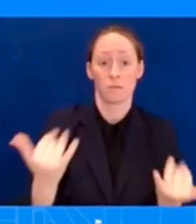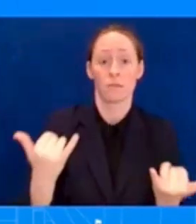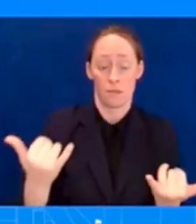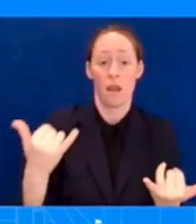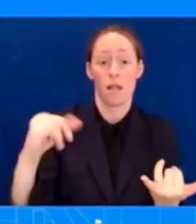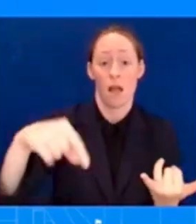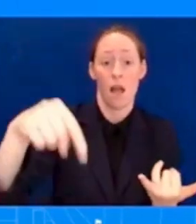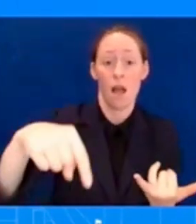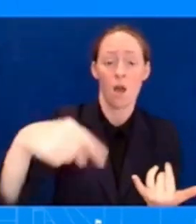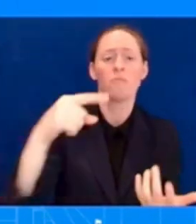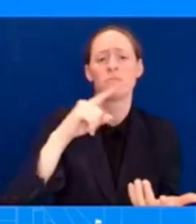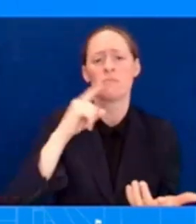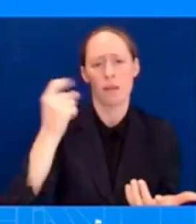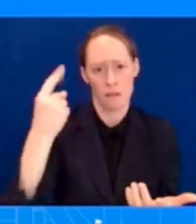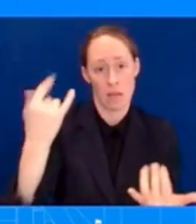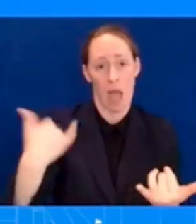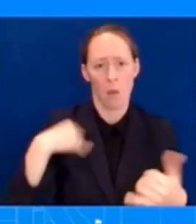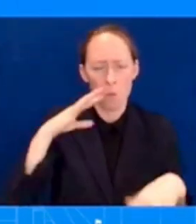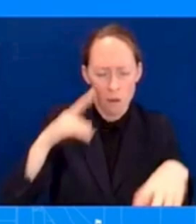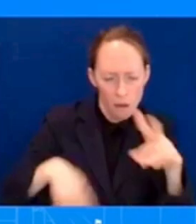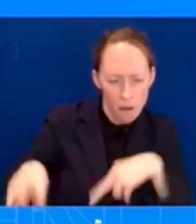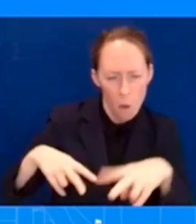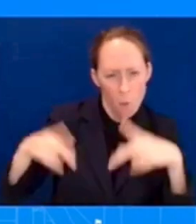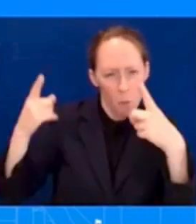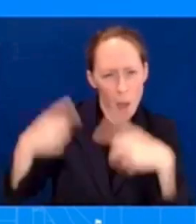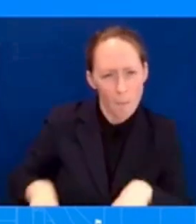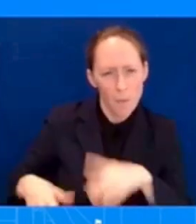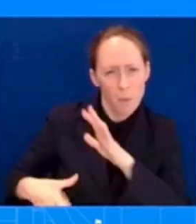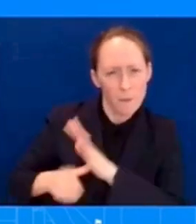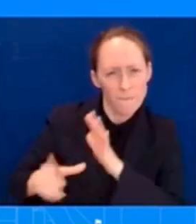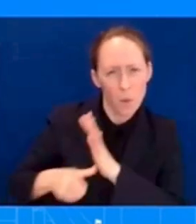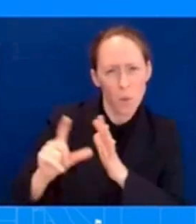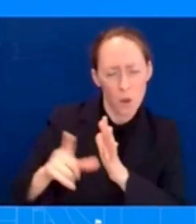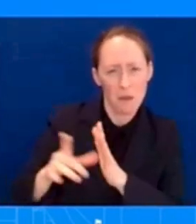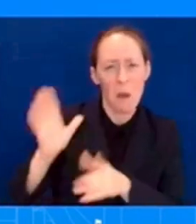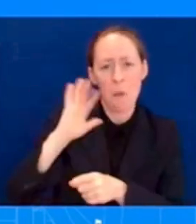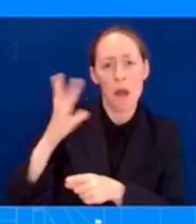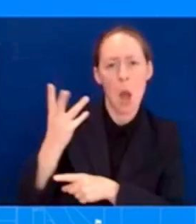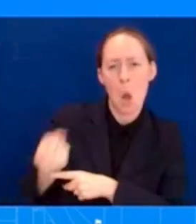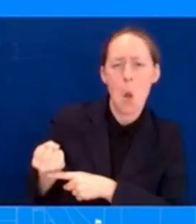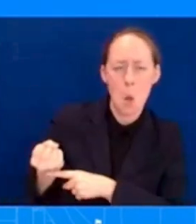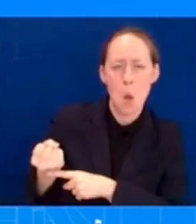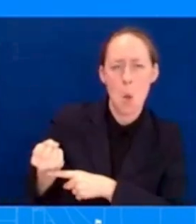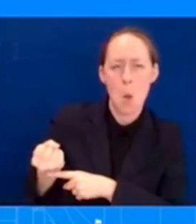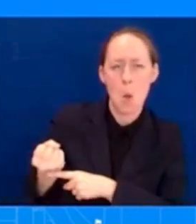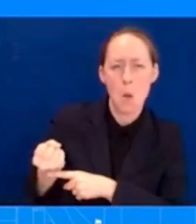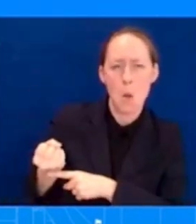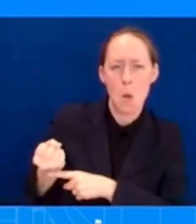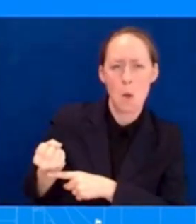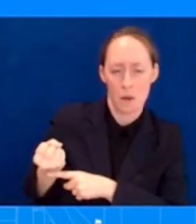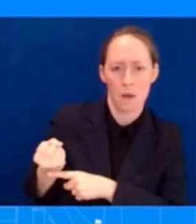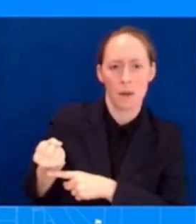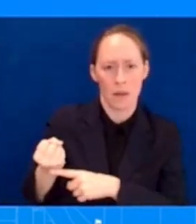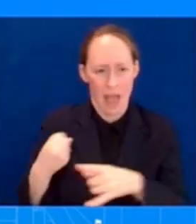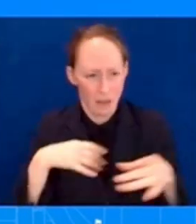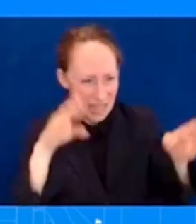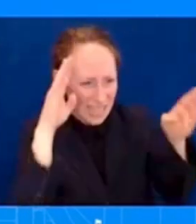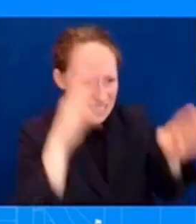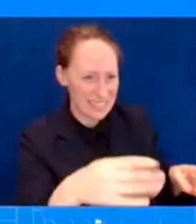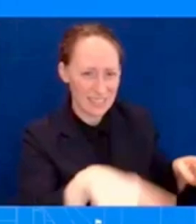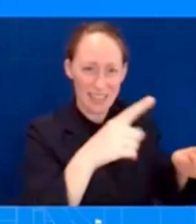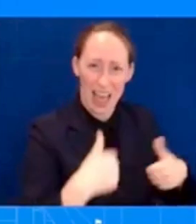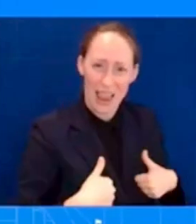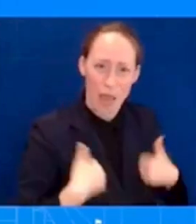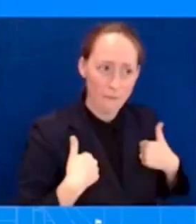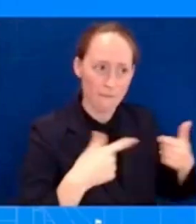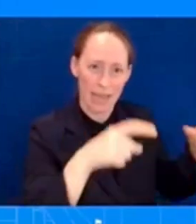event unfolded, but we really need to stay focused right now on making sure that they have accurate information on what resources are available,